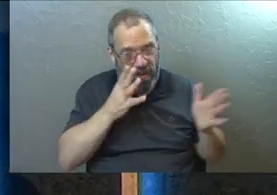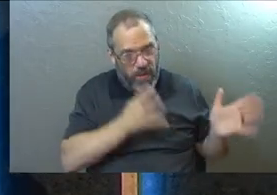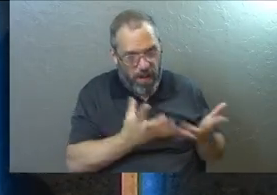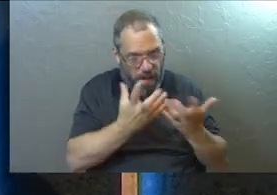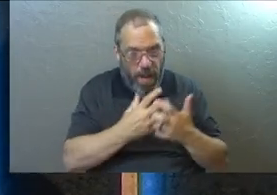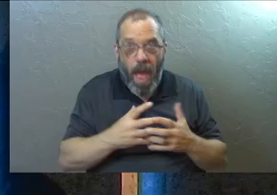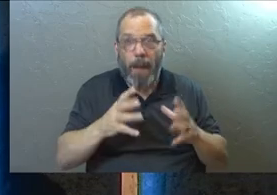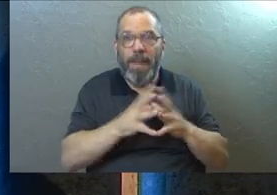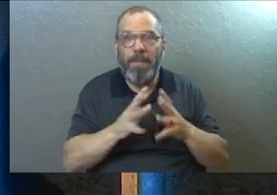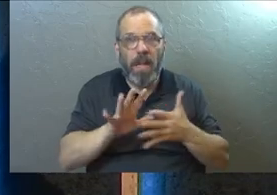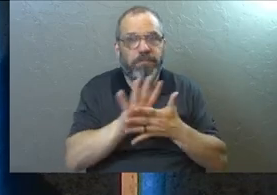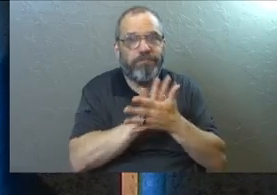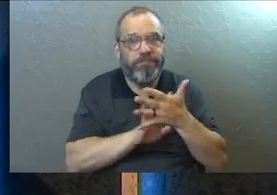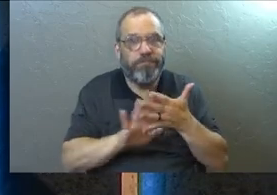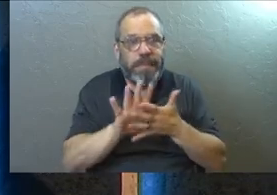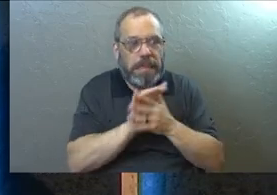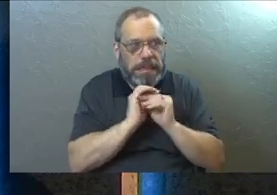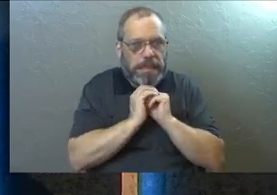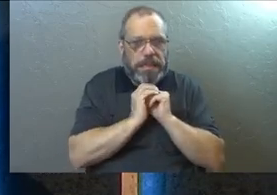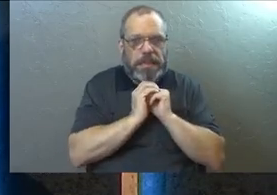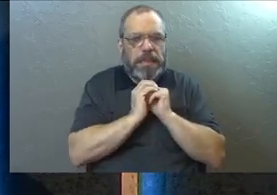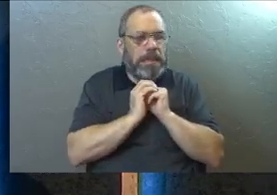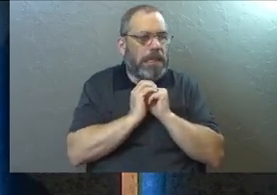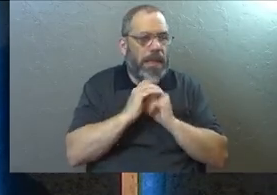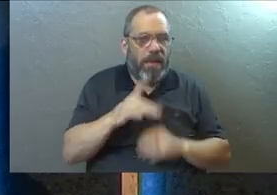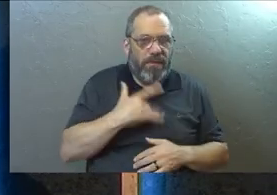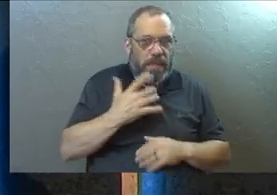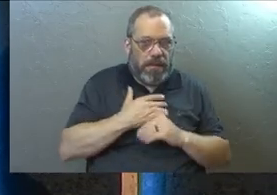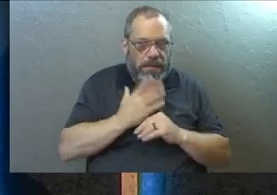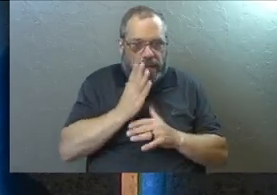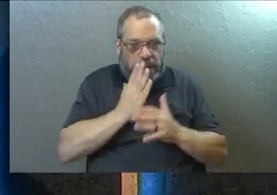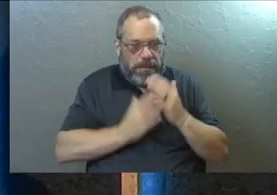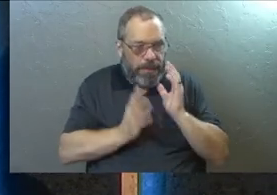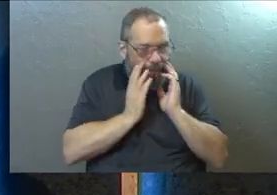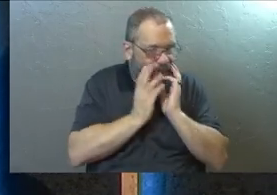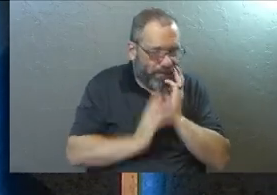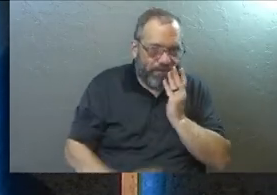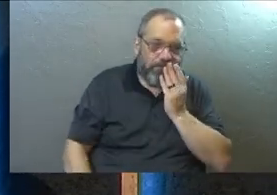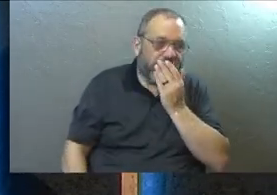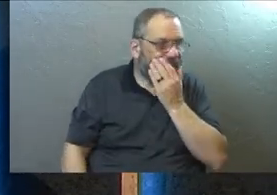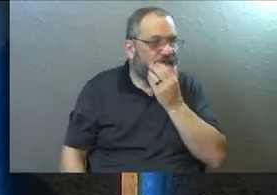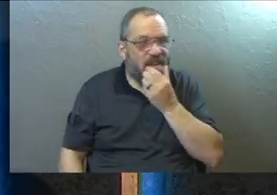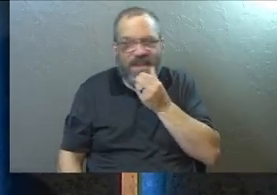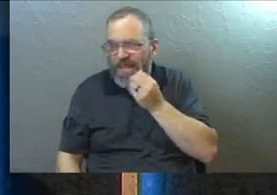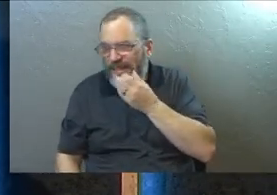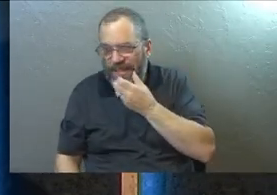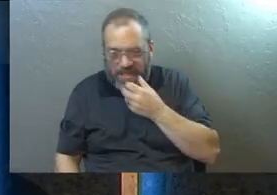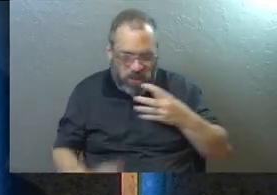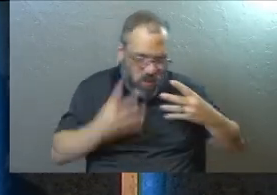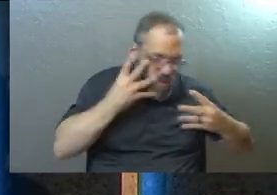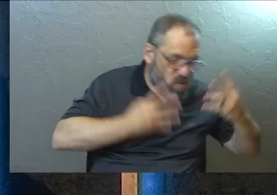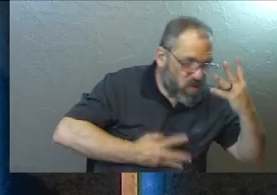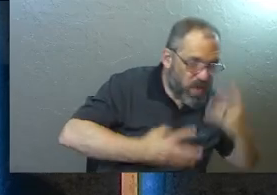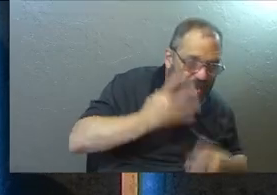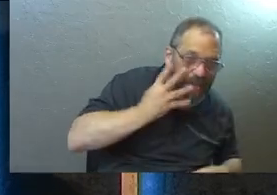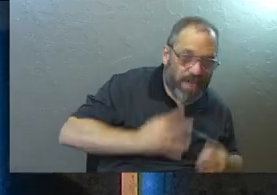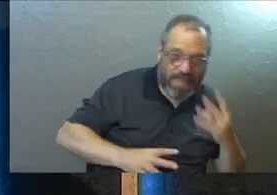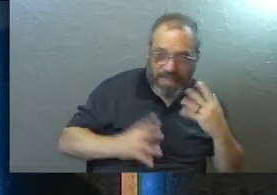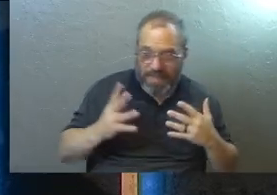Maybe she had a lot of doubts. Maybe she was feeling some humiliation. Maybe she's sitting there weeping and